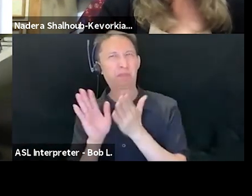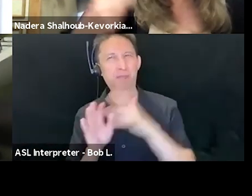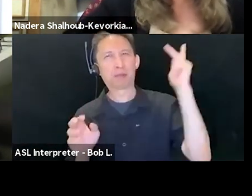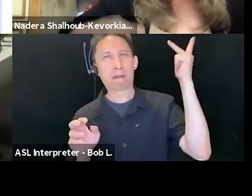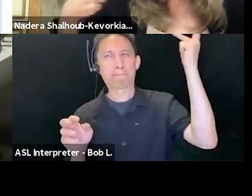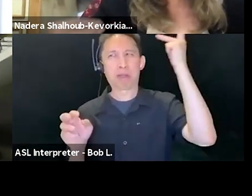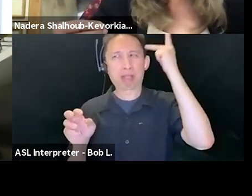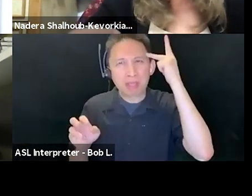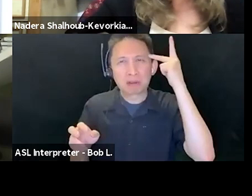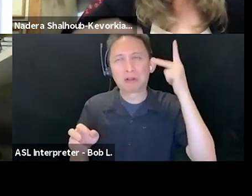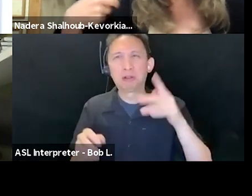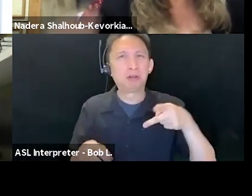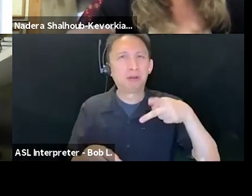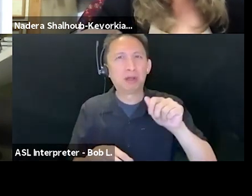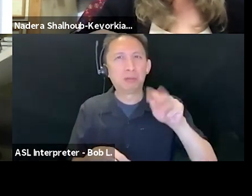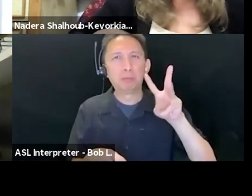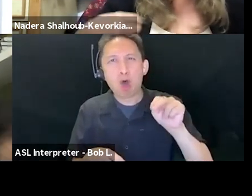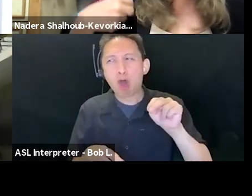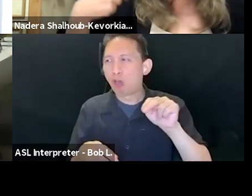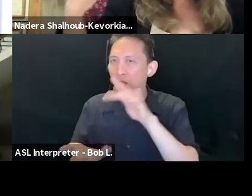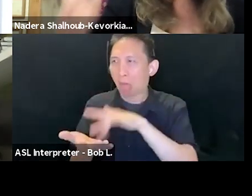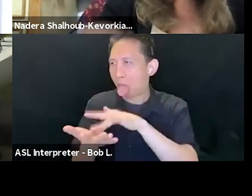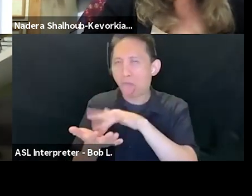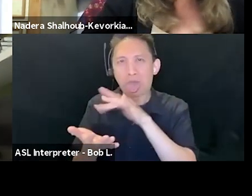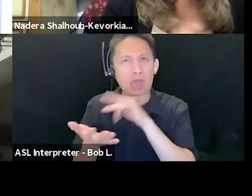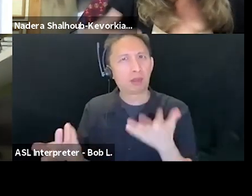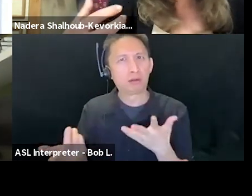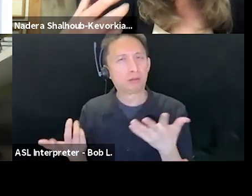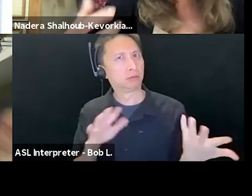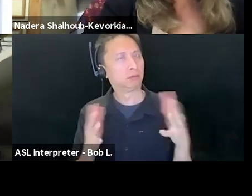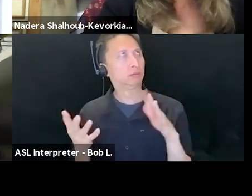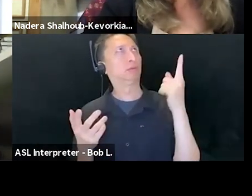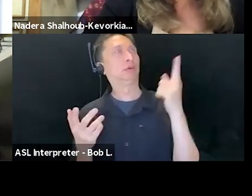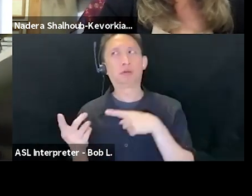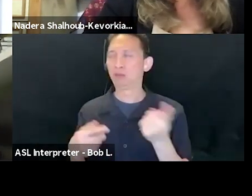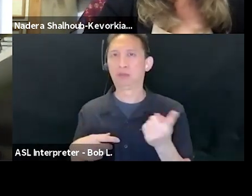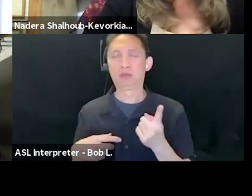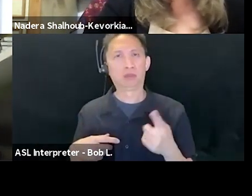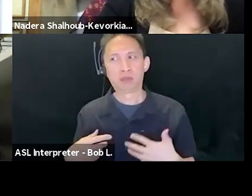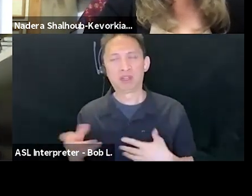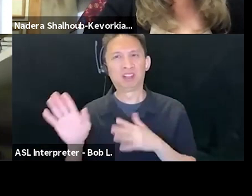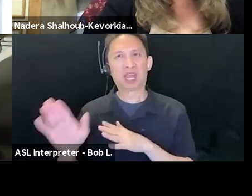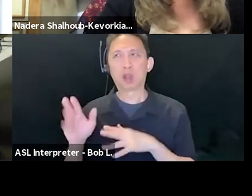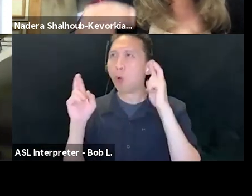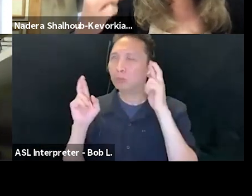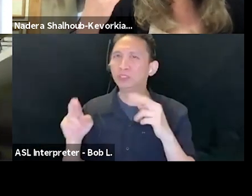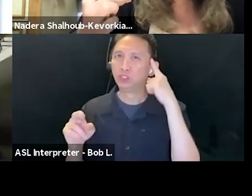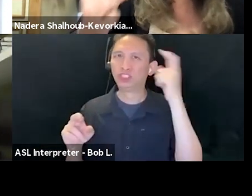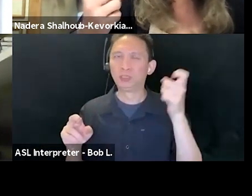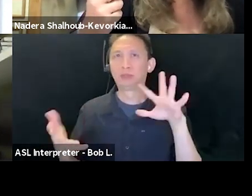state to further unchild them, arrest them, and kill and govern their hopes. So,